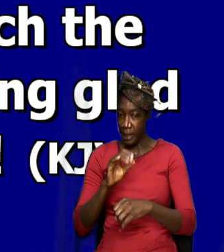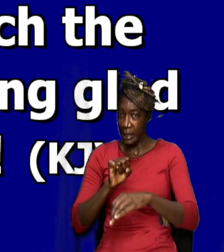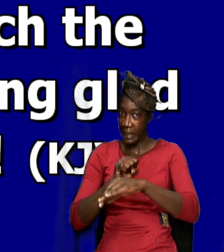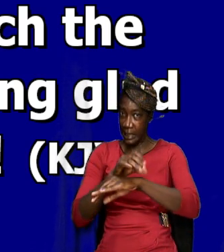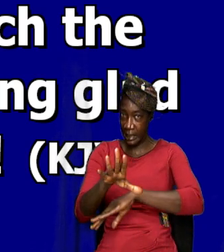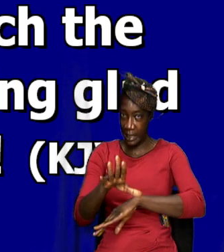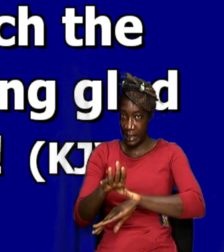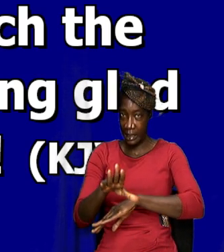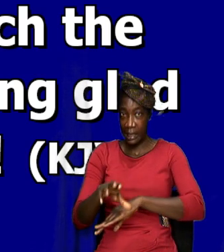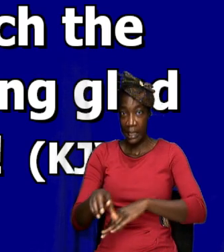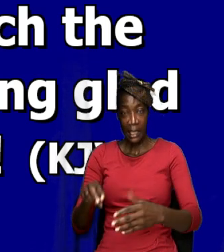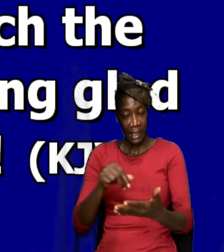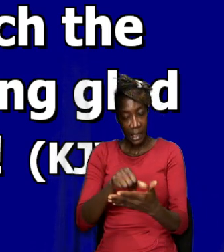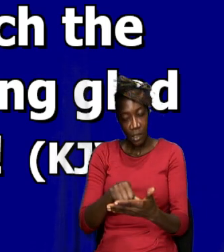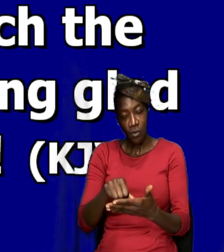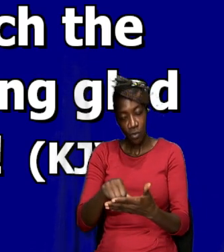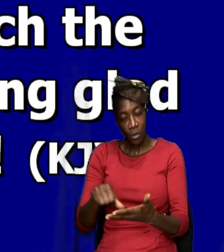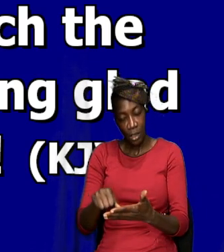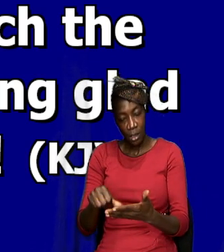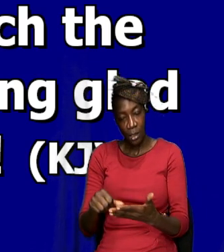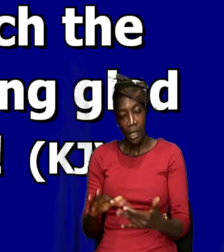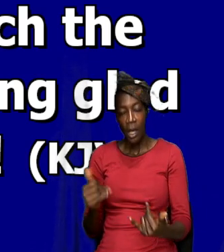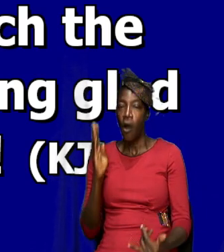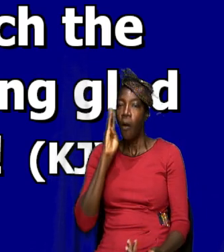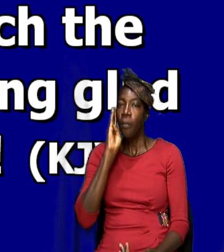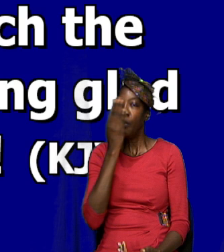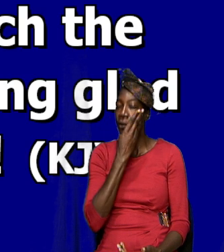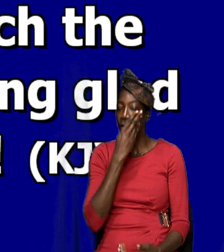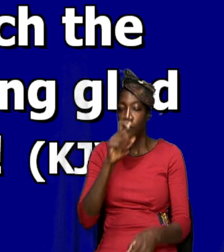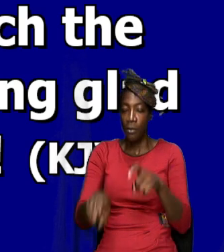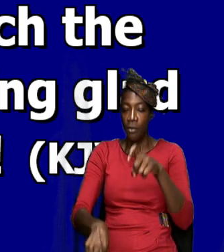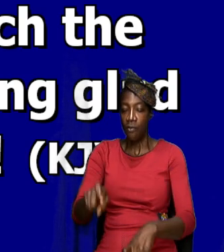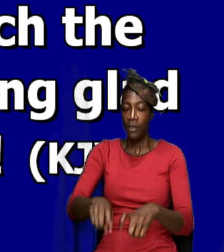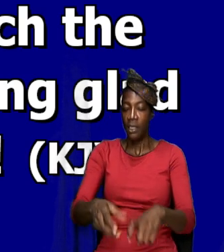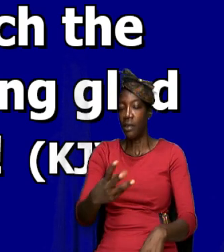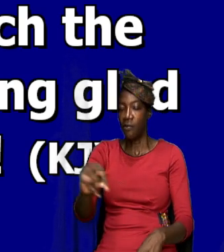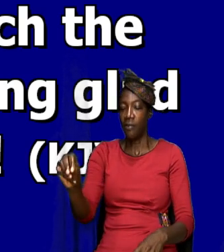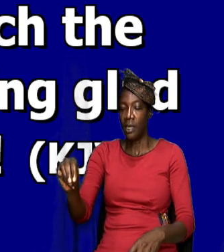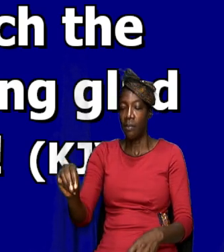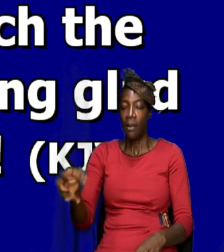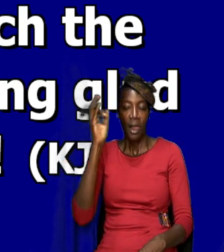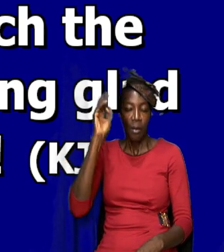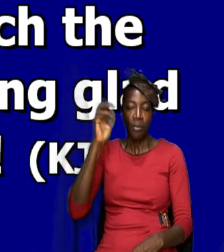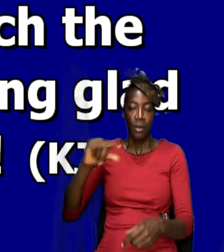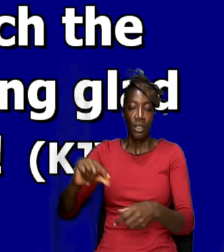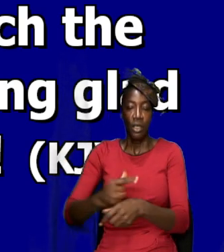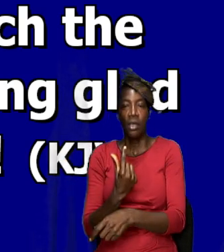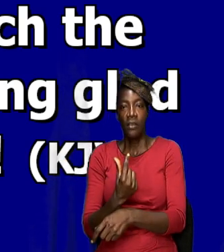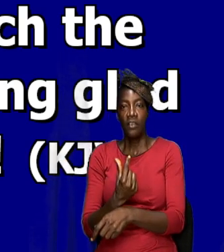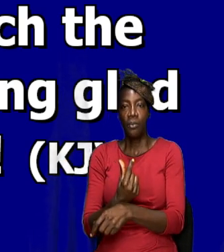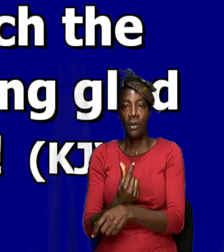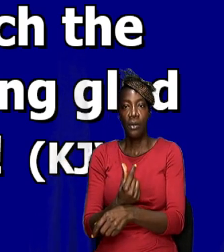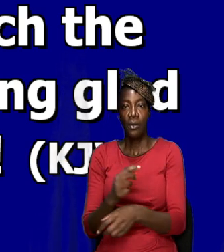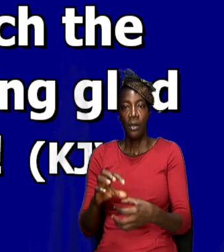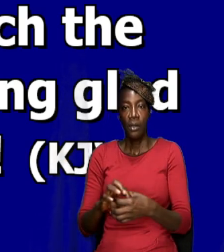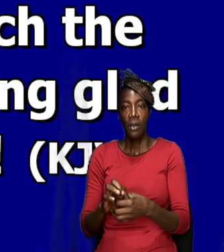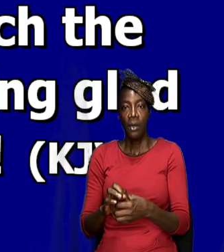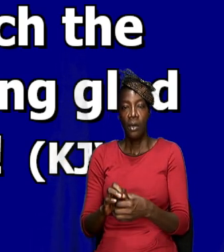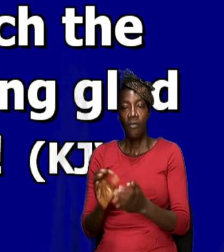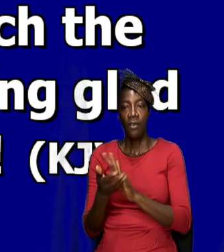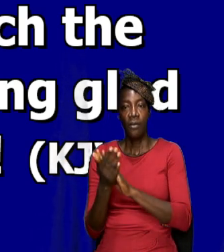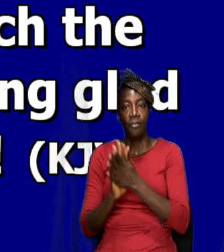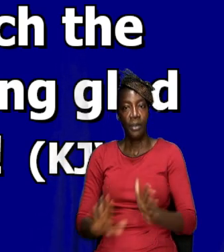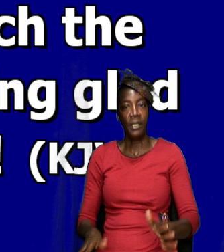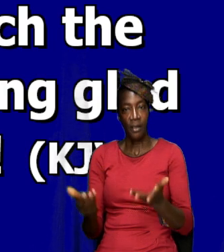as it is written how beautiful are the feet of them that preach the gospel of peace